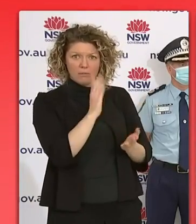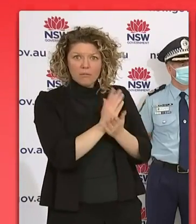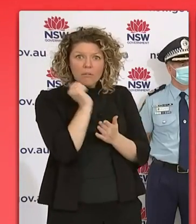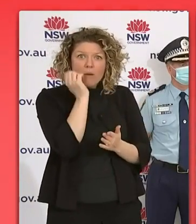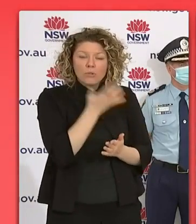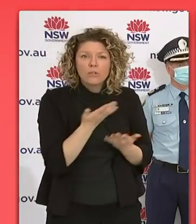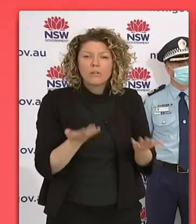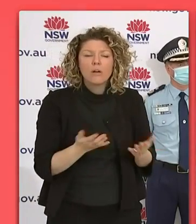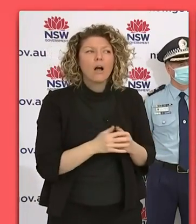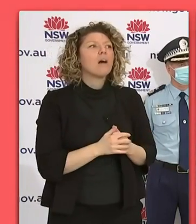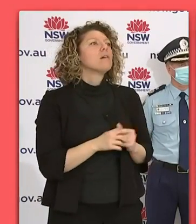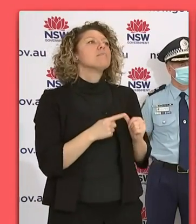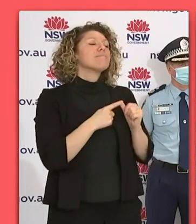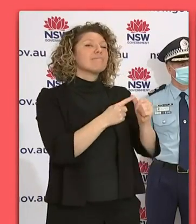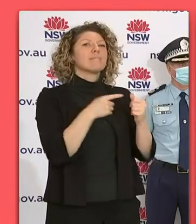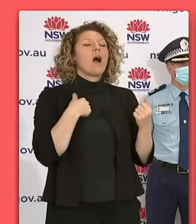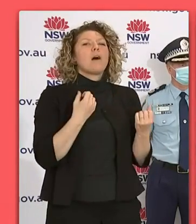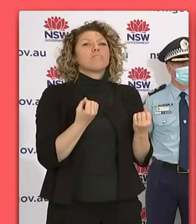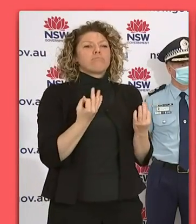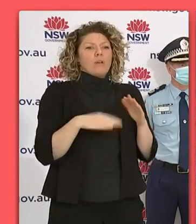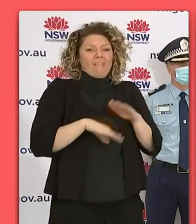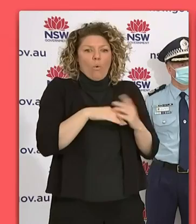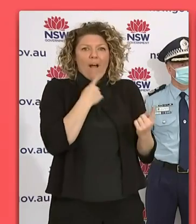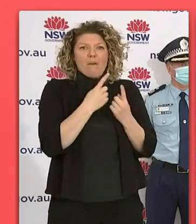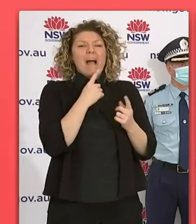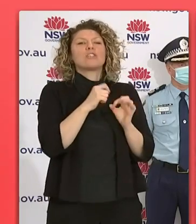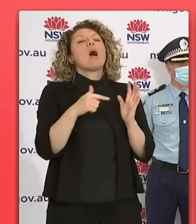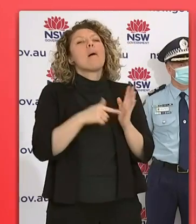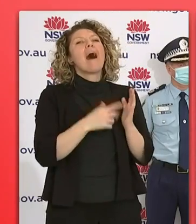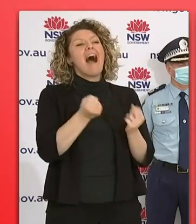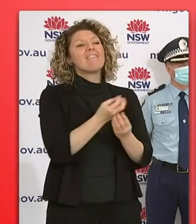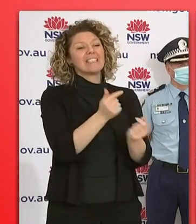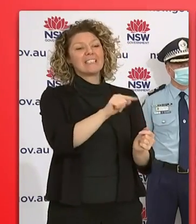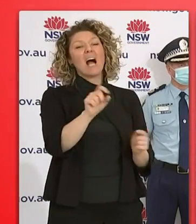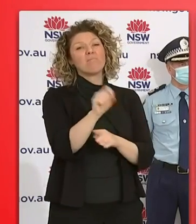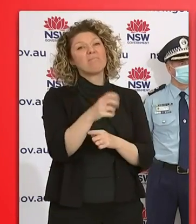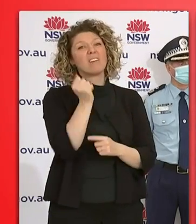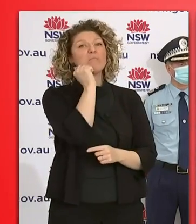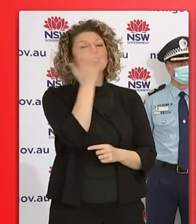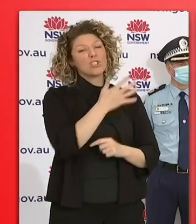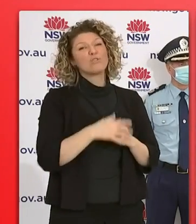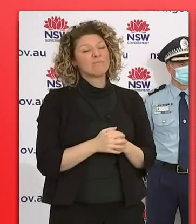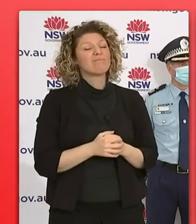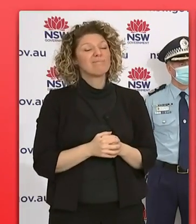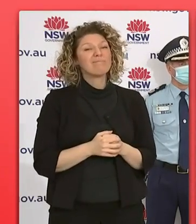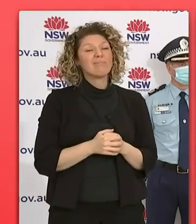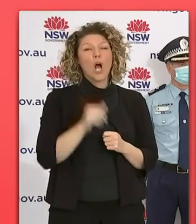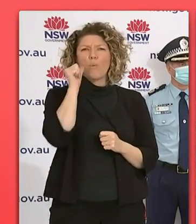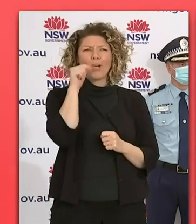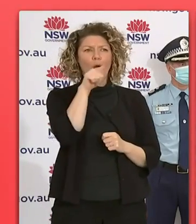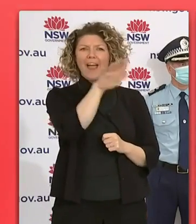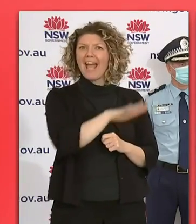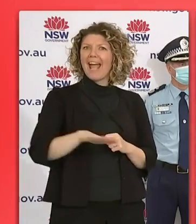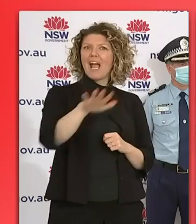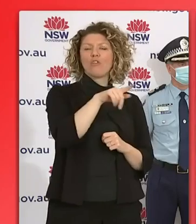certainly some of the cases are Aboriginal people. Um, and we're conscious that in those, um, in that part of the state, um, many of our Aboriginal